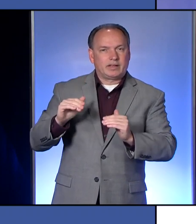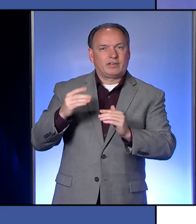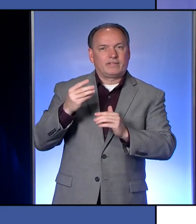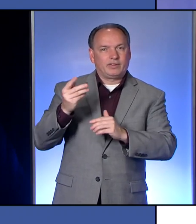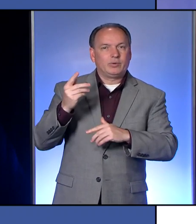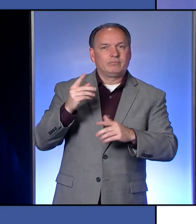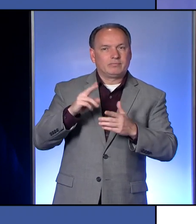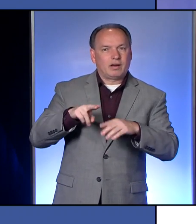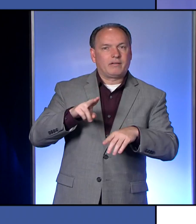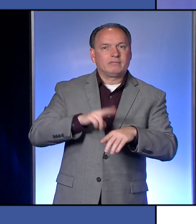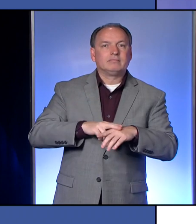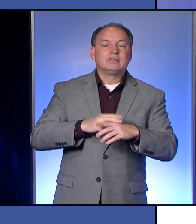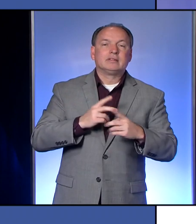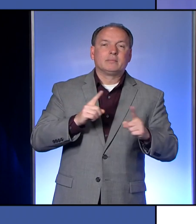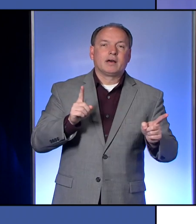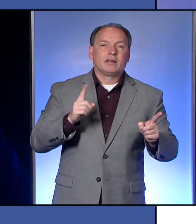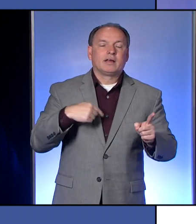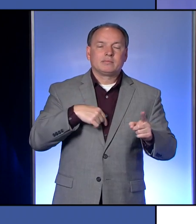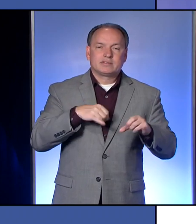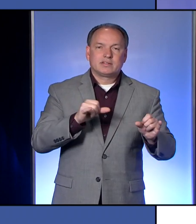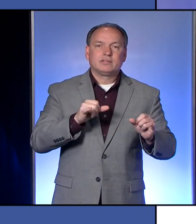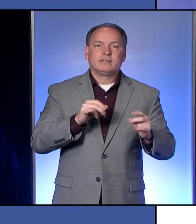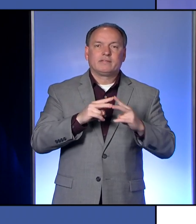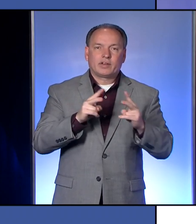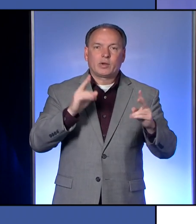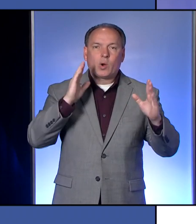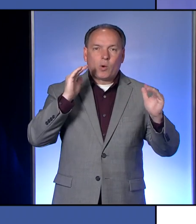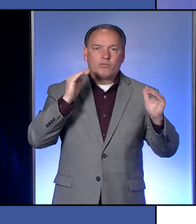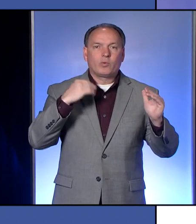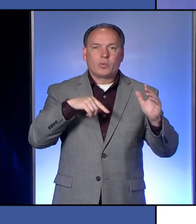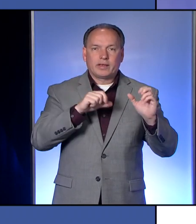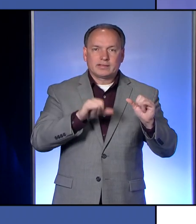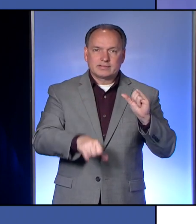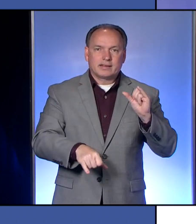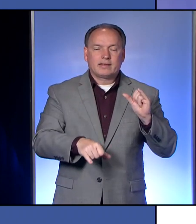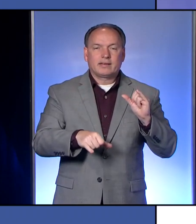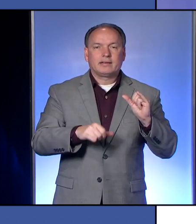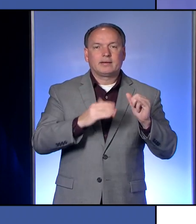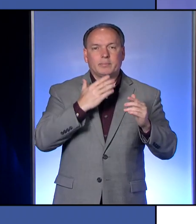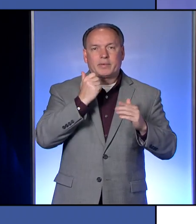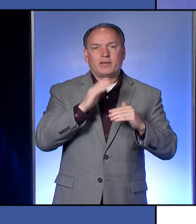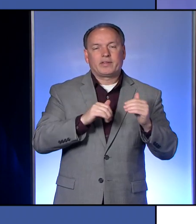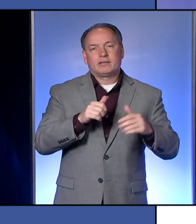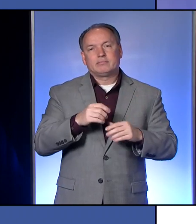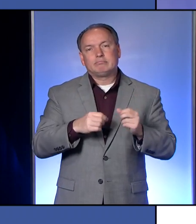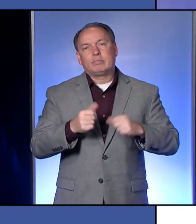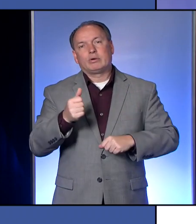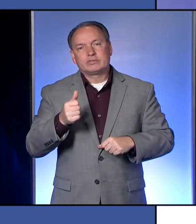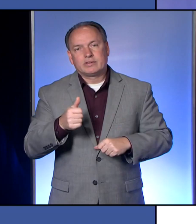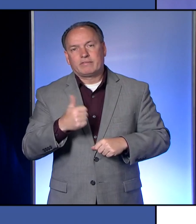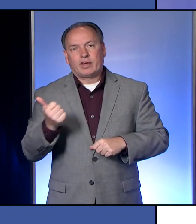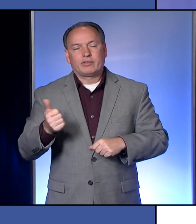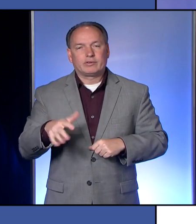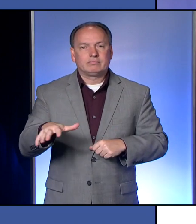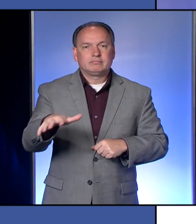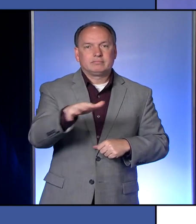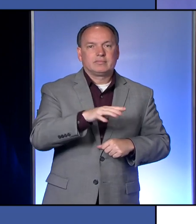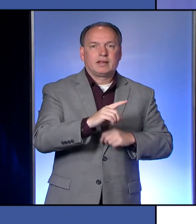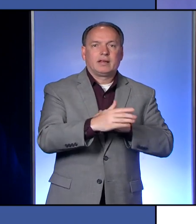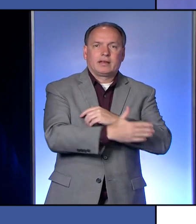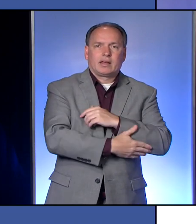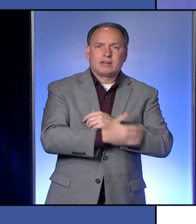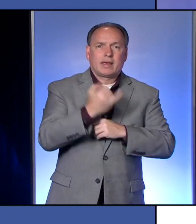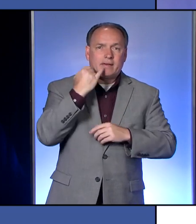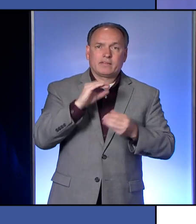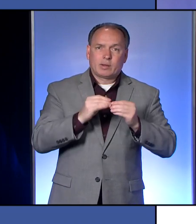obviously. But I'm still very hopeful that we can stay much better off than other counties. But I would hate to see these numbers.